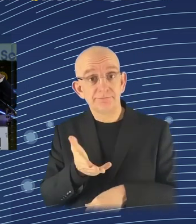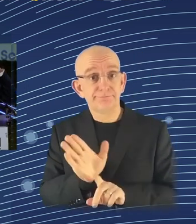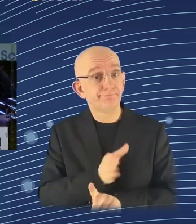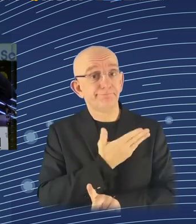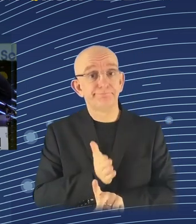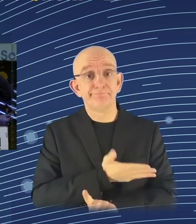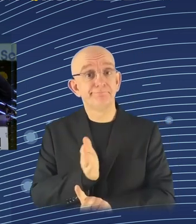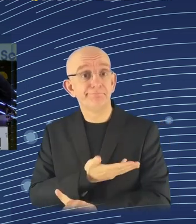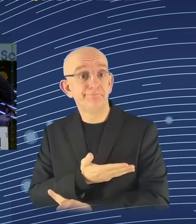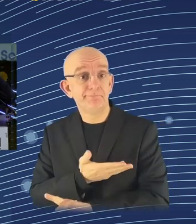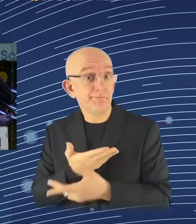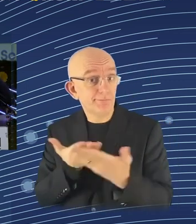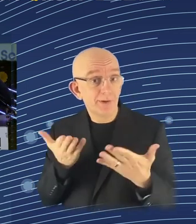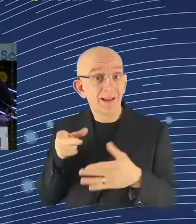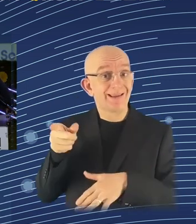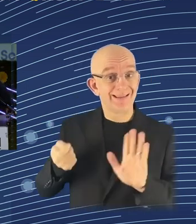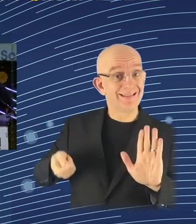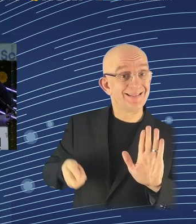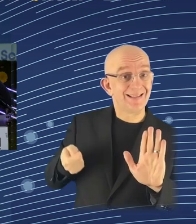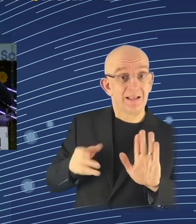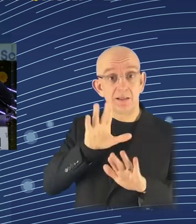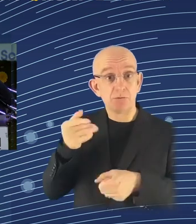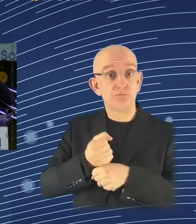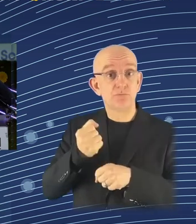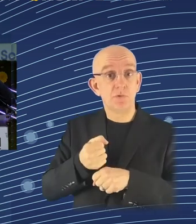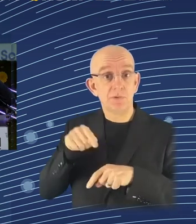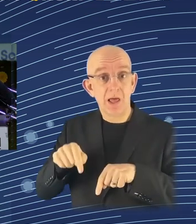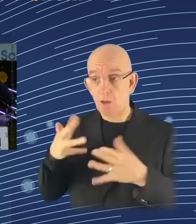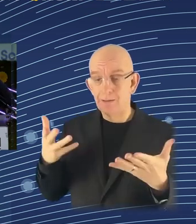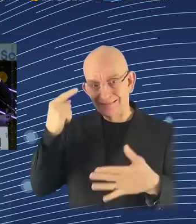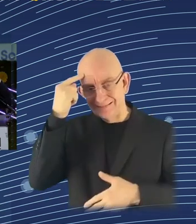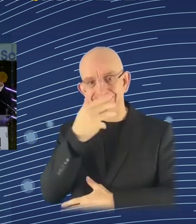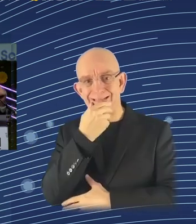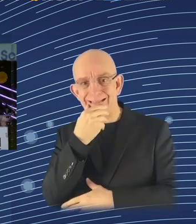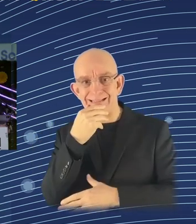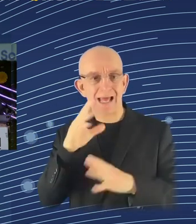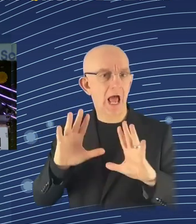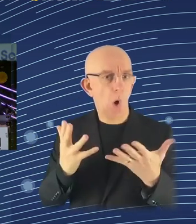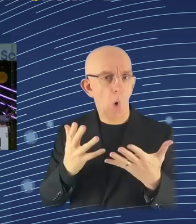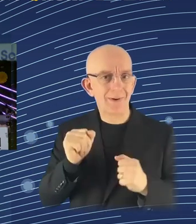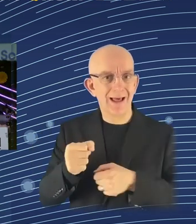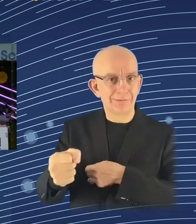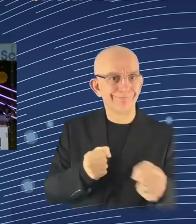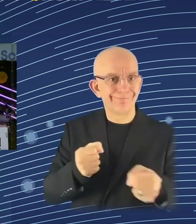You finish your graduate study, you become a paralegal, you become a lawyer. If you lose the middle one, how do you make this leap?